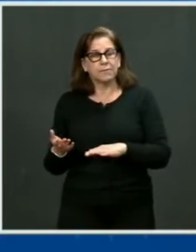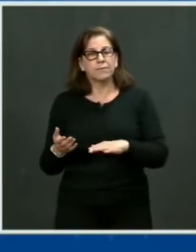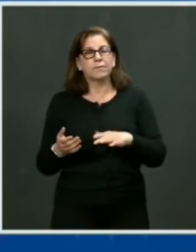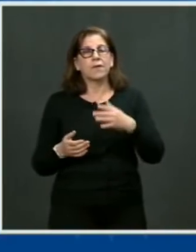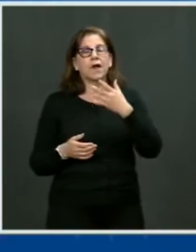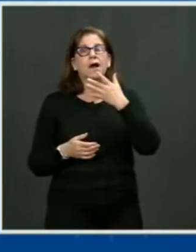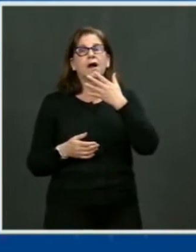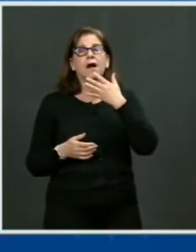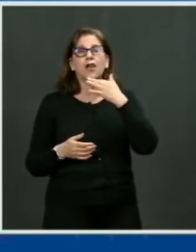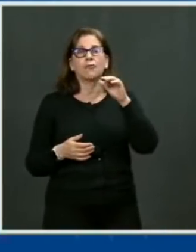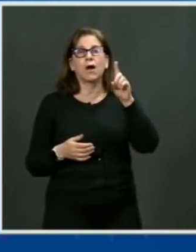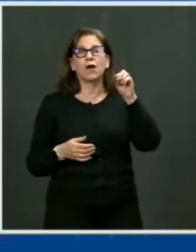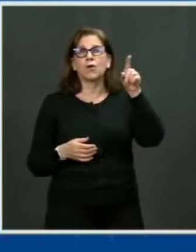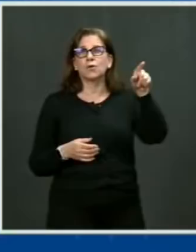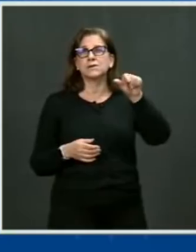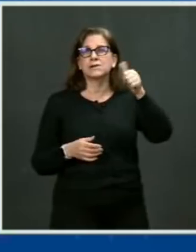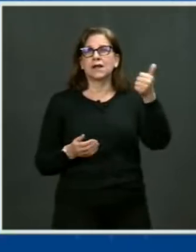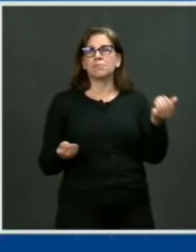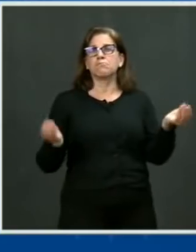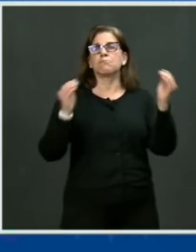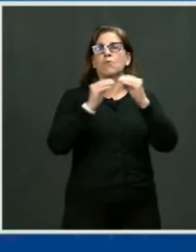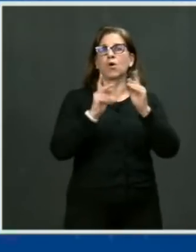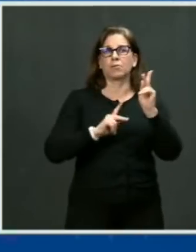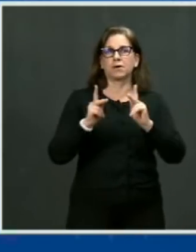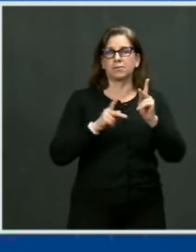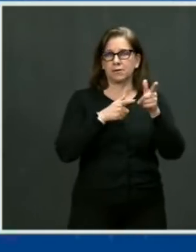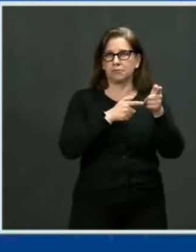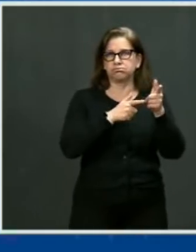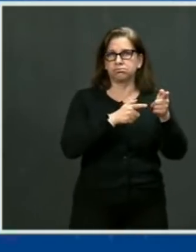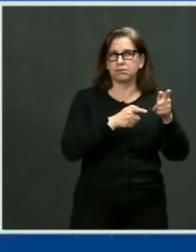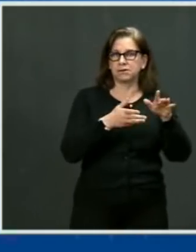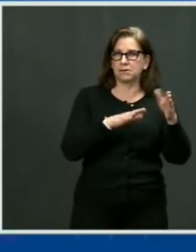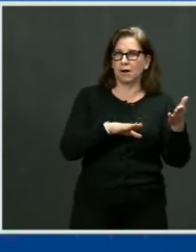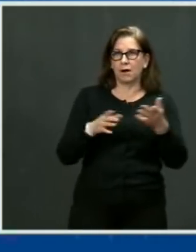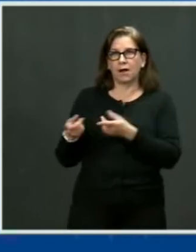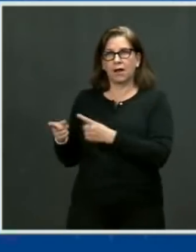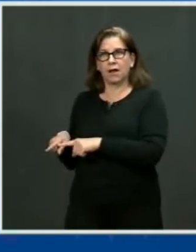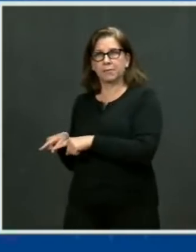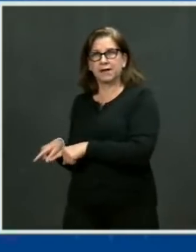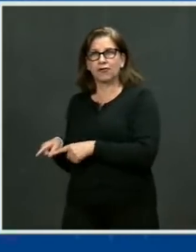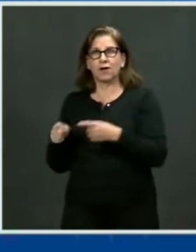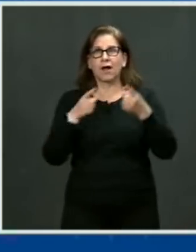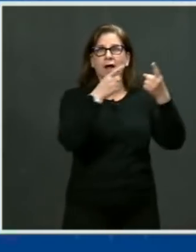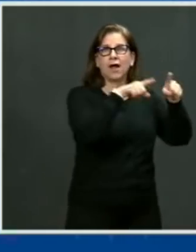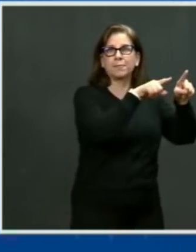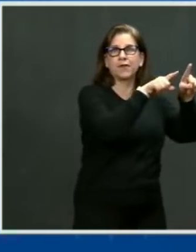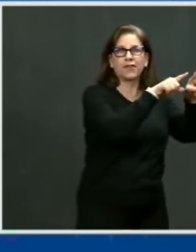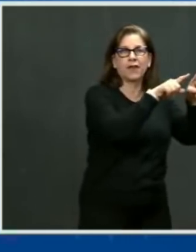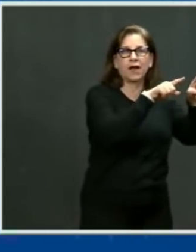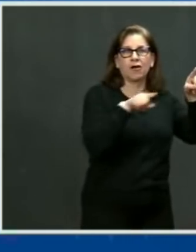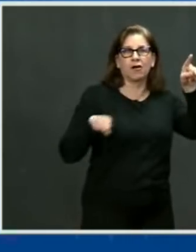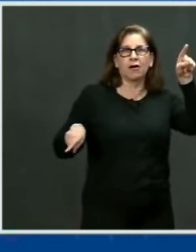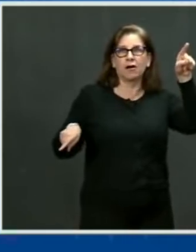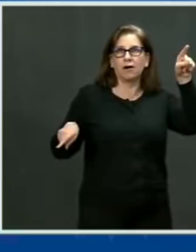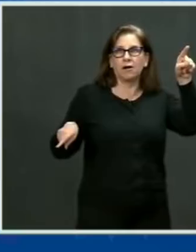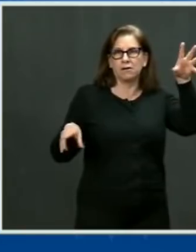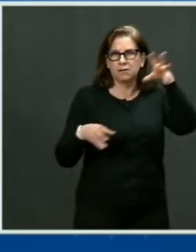You probably didn't hear it, but between those two incidents, less than one week apart, there were more than